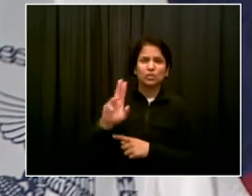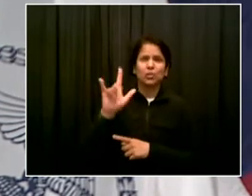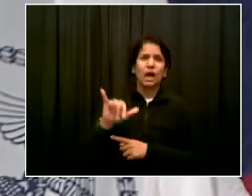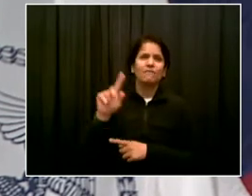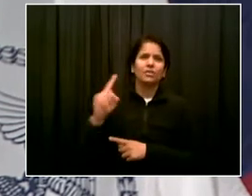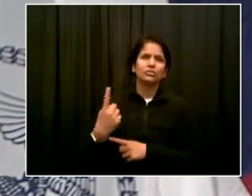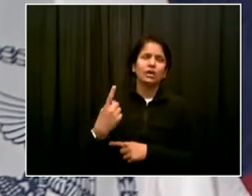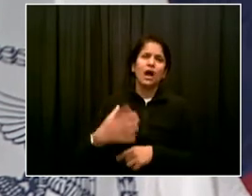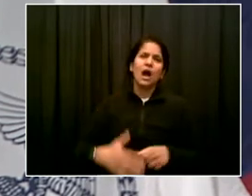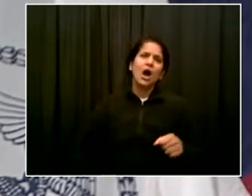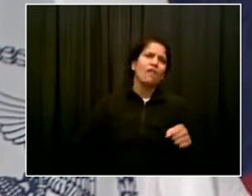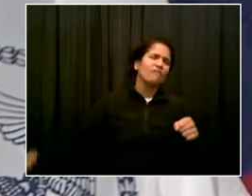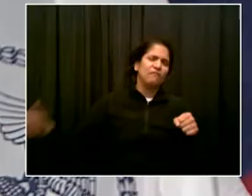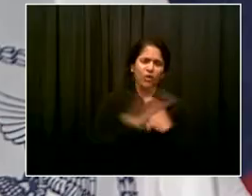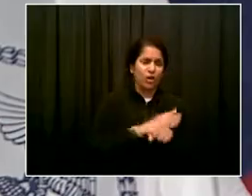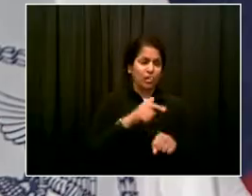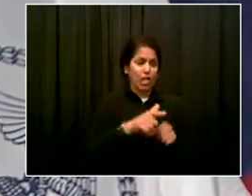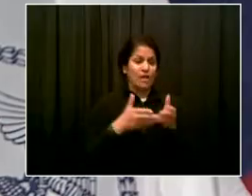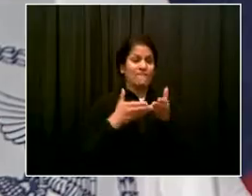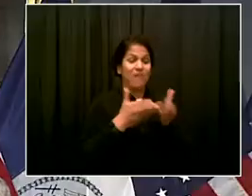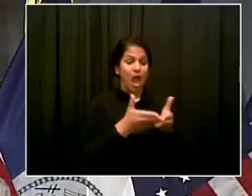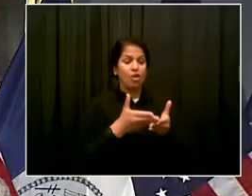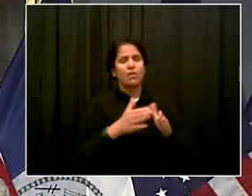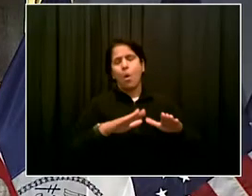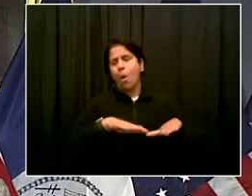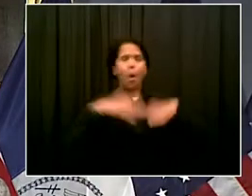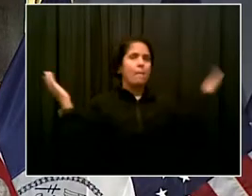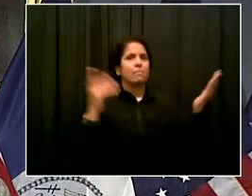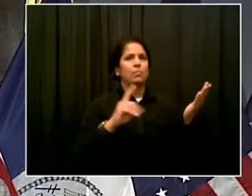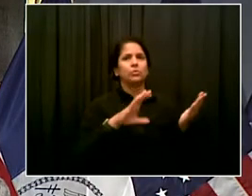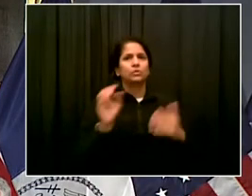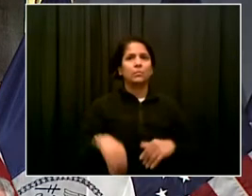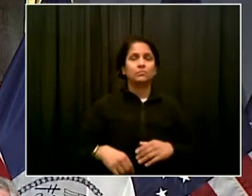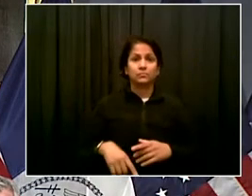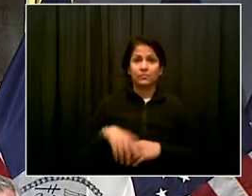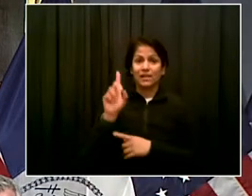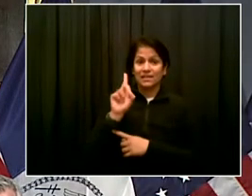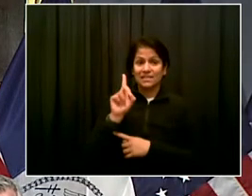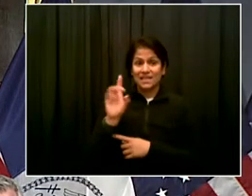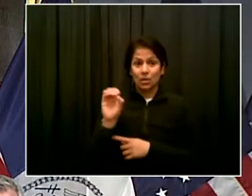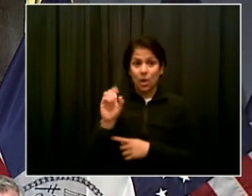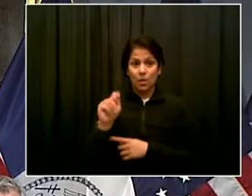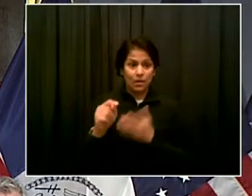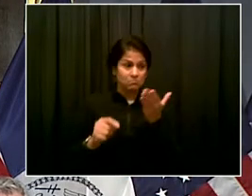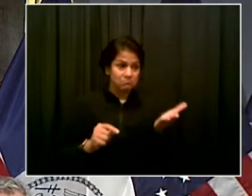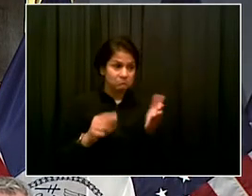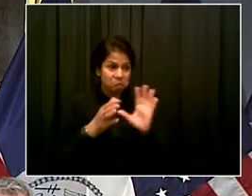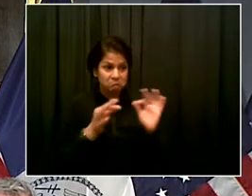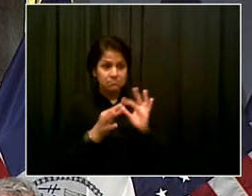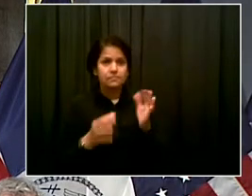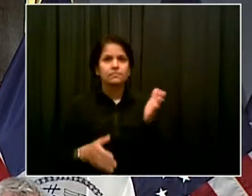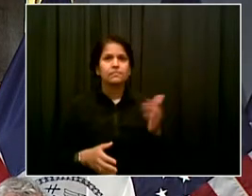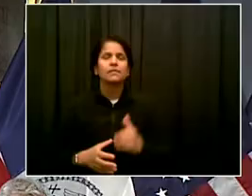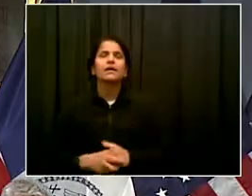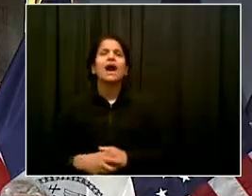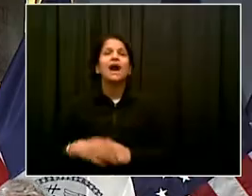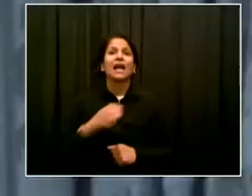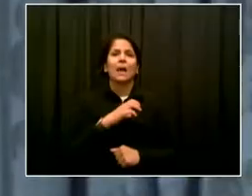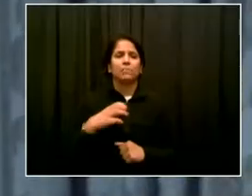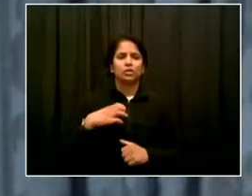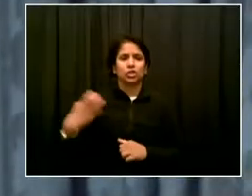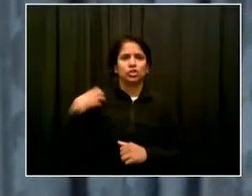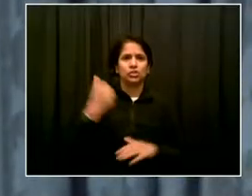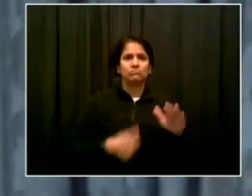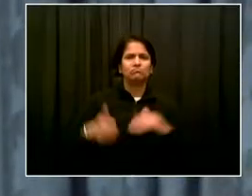Uh, Commissioner or, uh, Jimmy, do you want to add at all? Sure. I mean, it's, it's a good question. We, we have